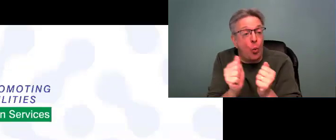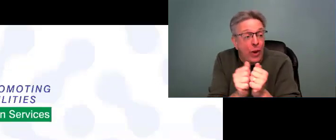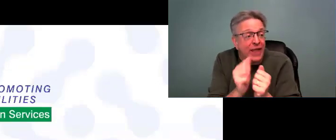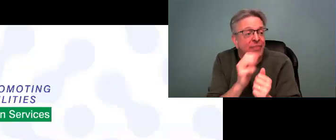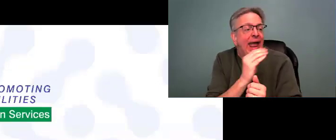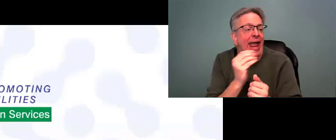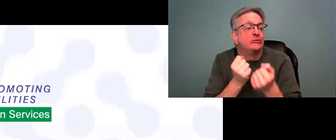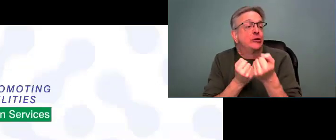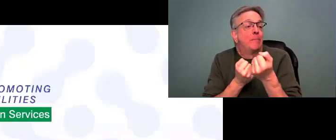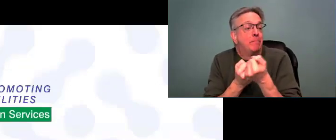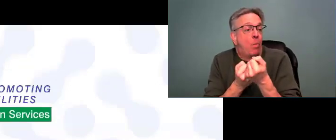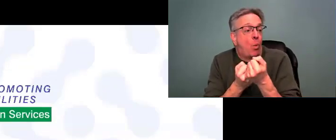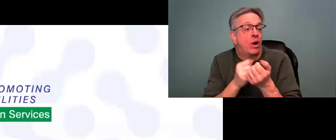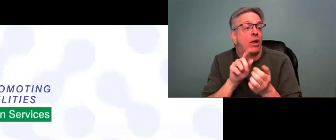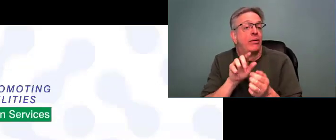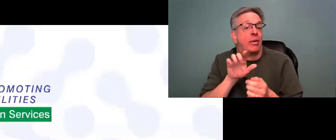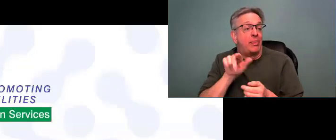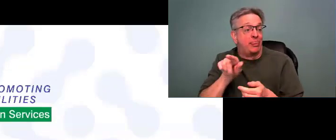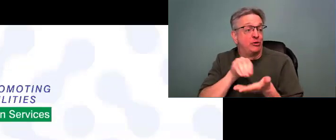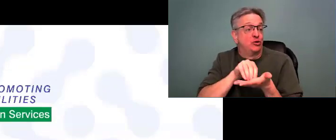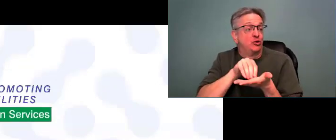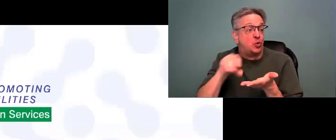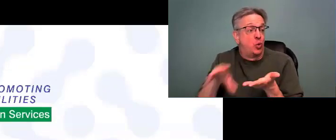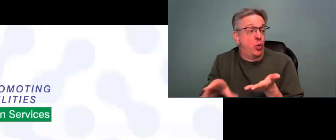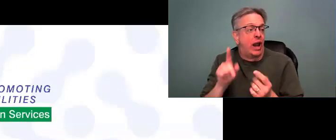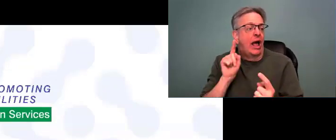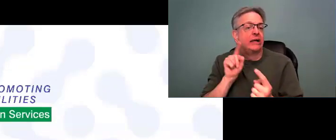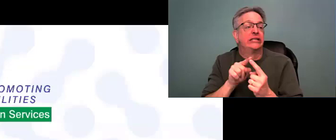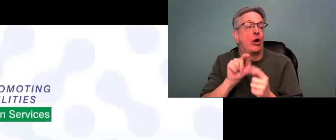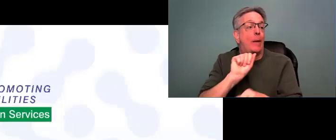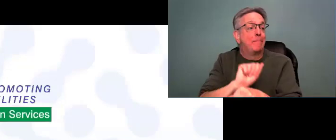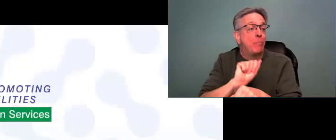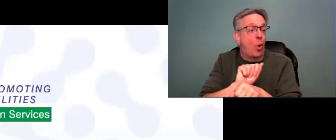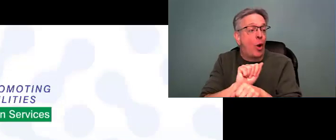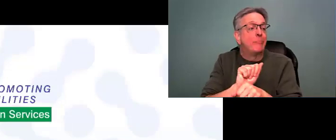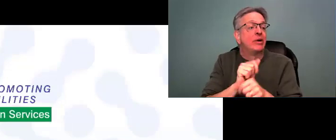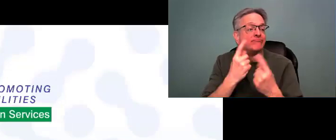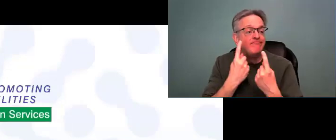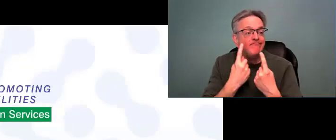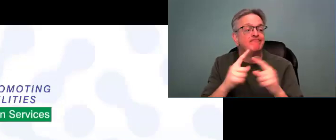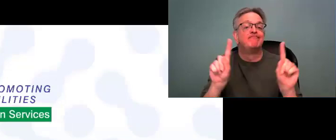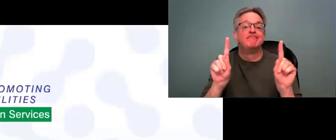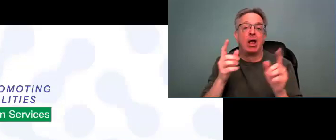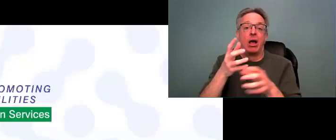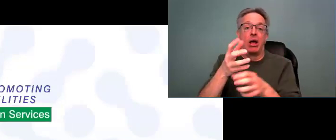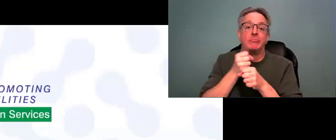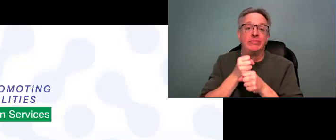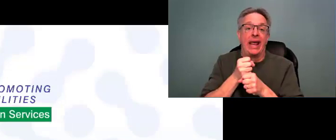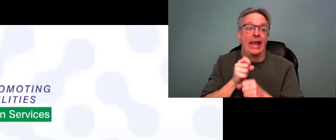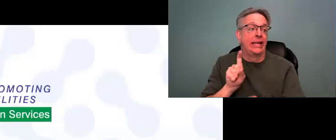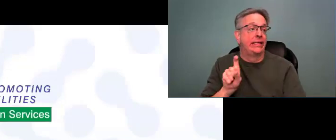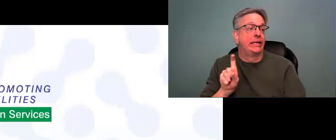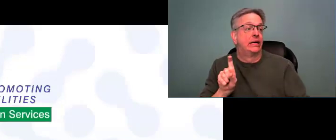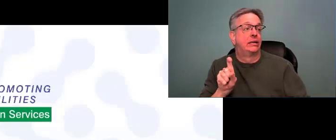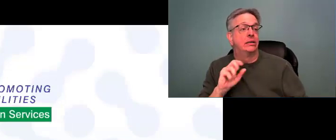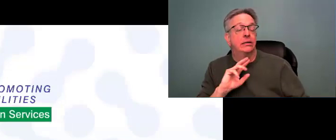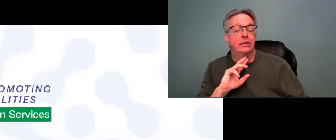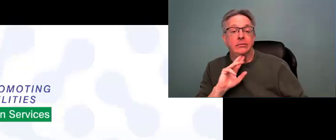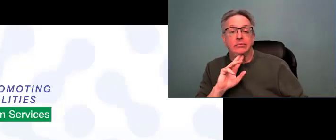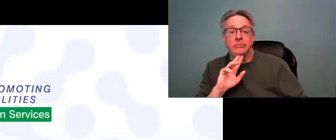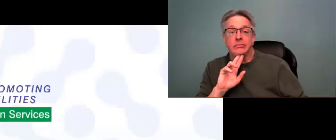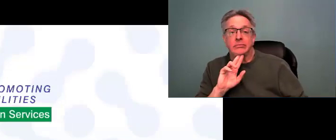work with and continue to work with and support their students until employment, until they have that